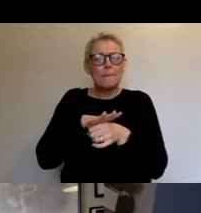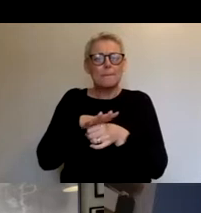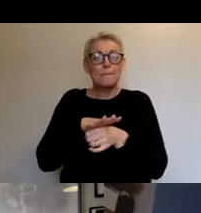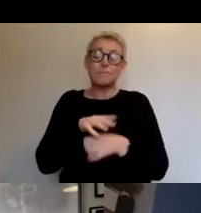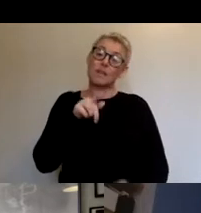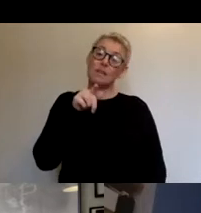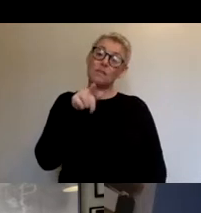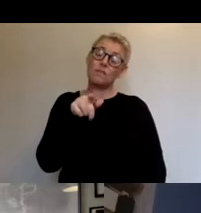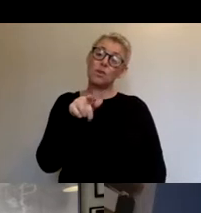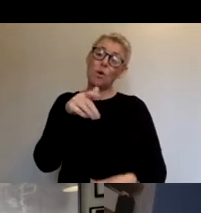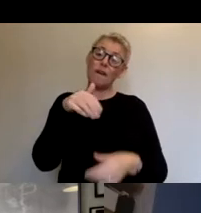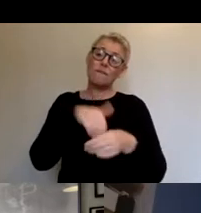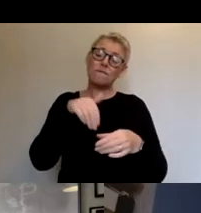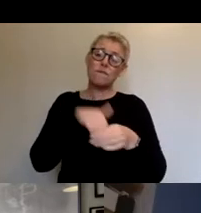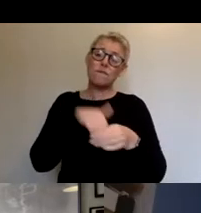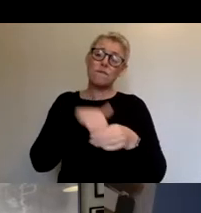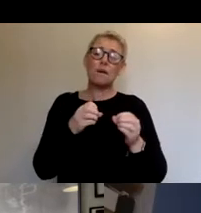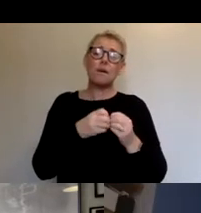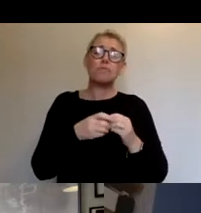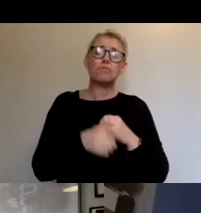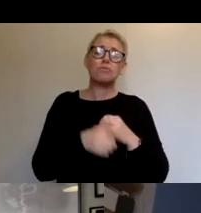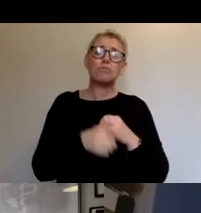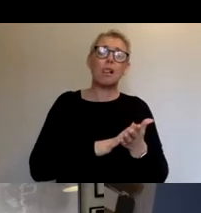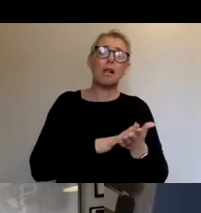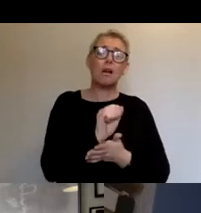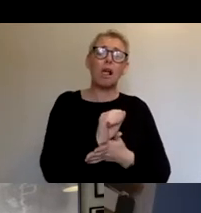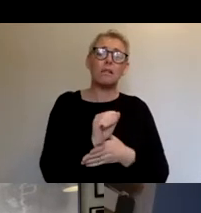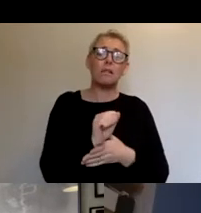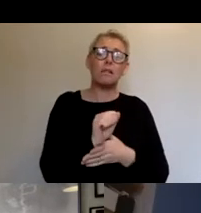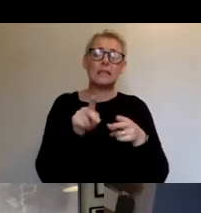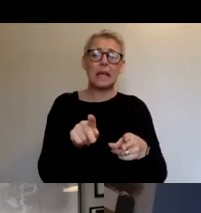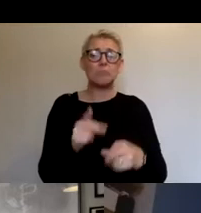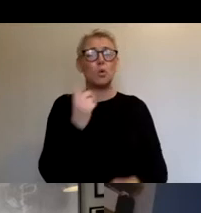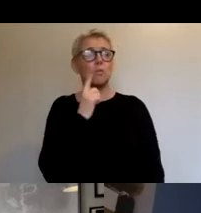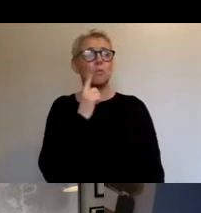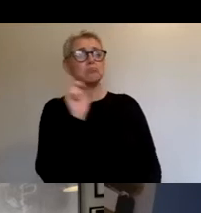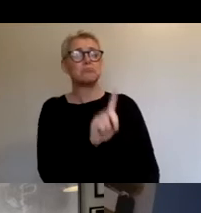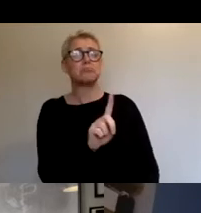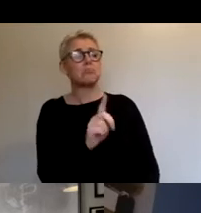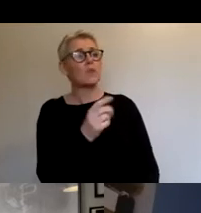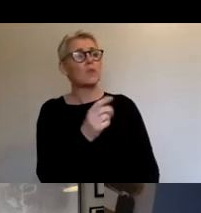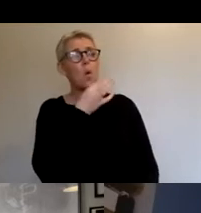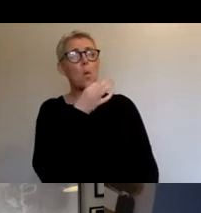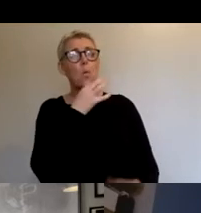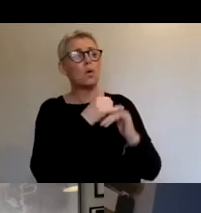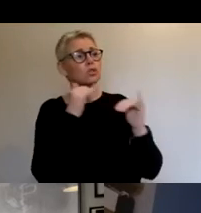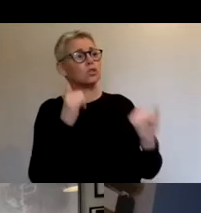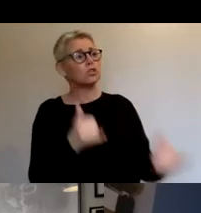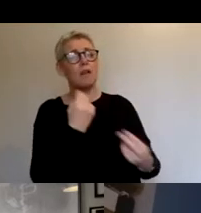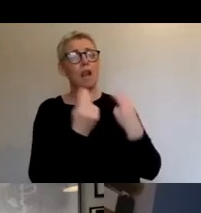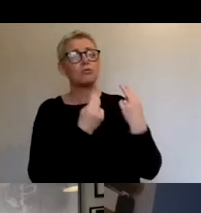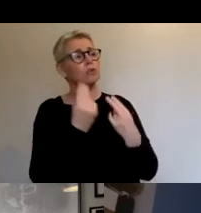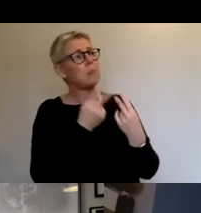culture scene. It's not unusual to come into Watershed for a drink at lunchtime, go and see something at Bristol World Vic and end in Trinity.